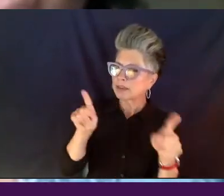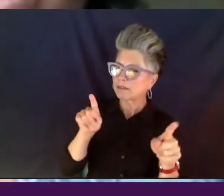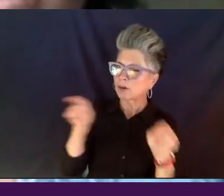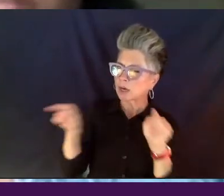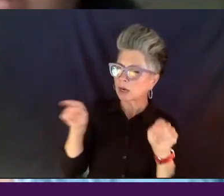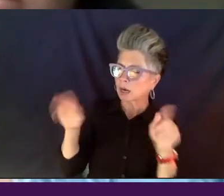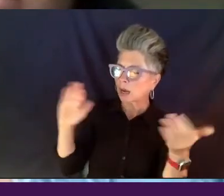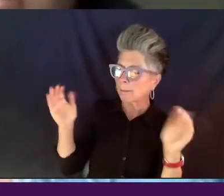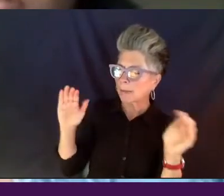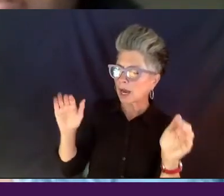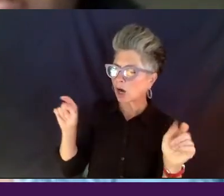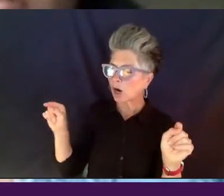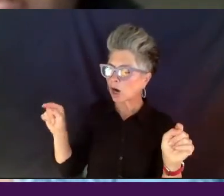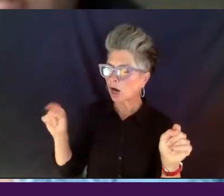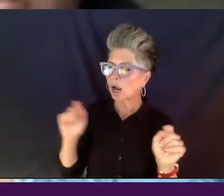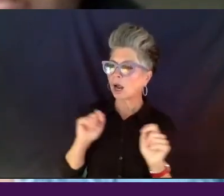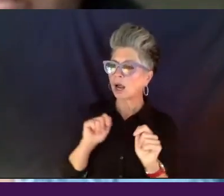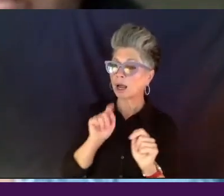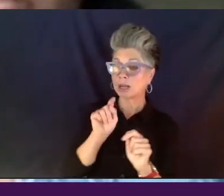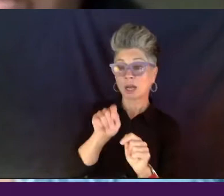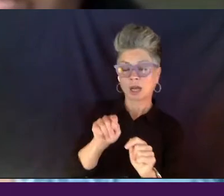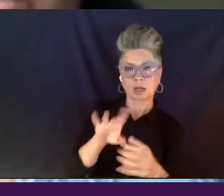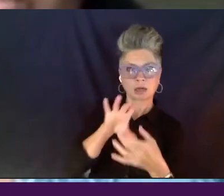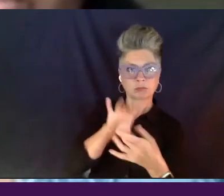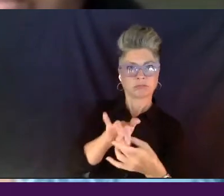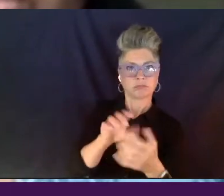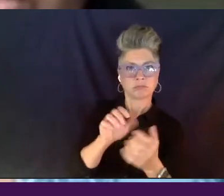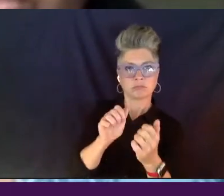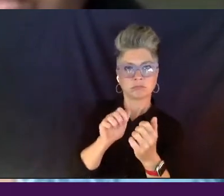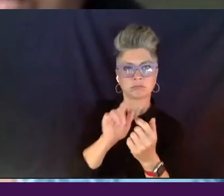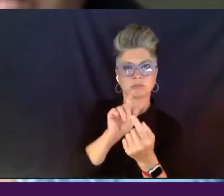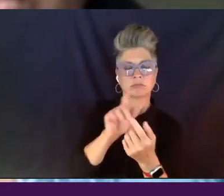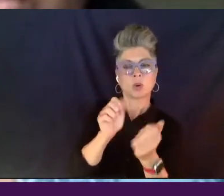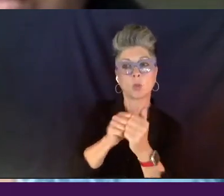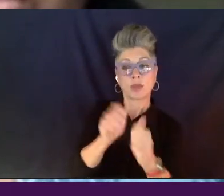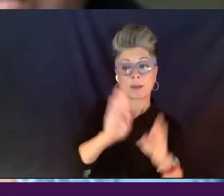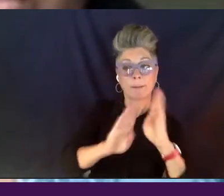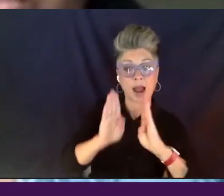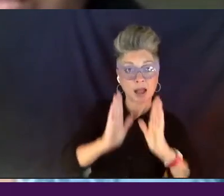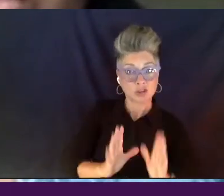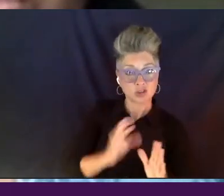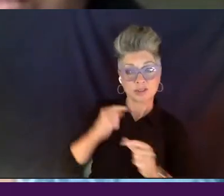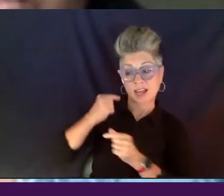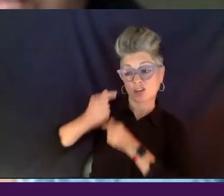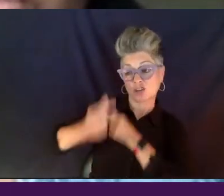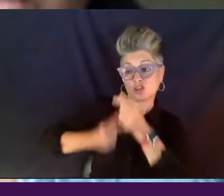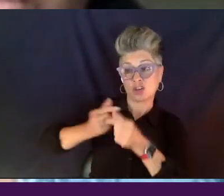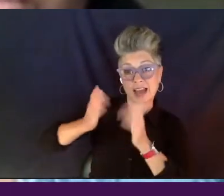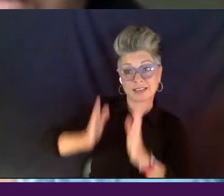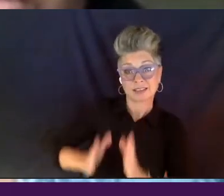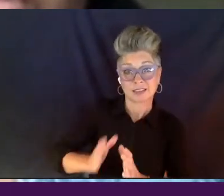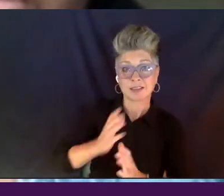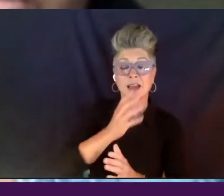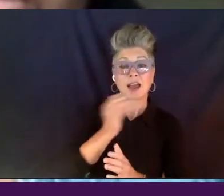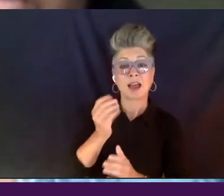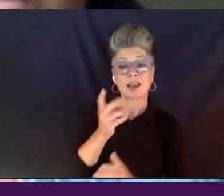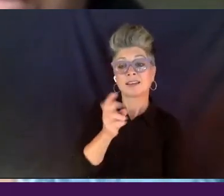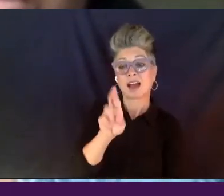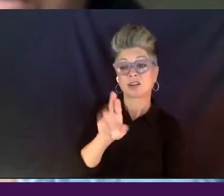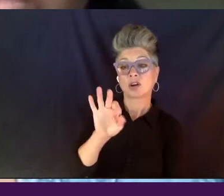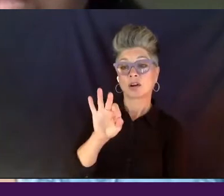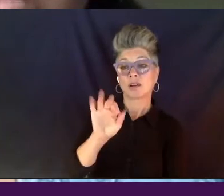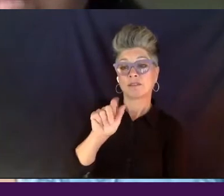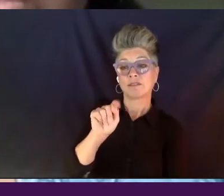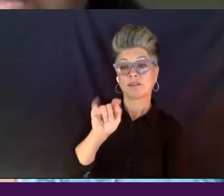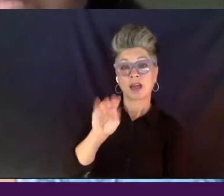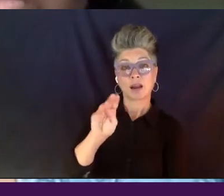to team up with, um, a biologist and, and a geneticist and Dr. Fatima Jackson, who, uh,